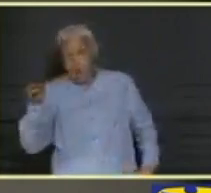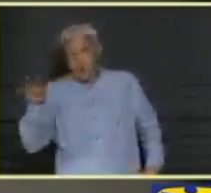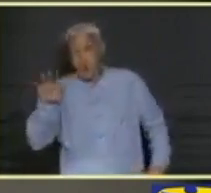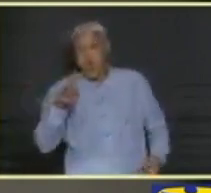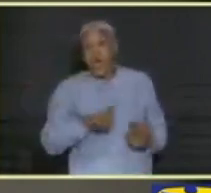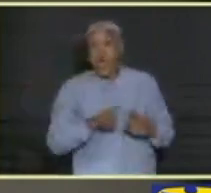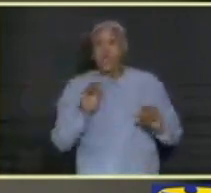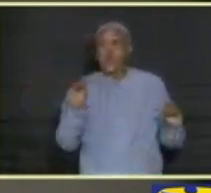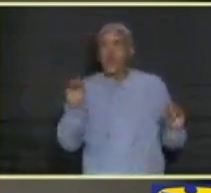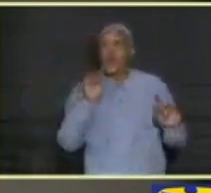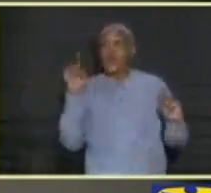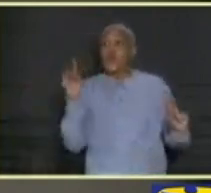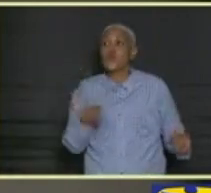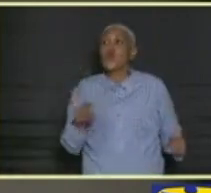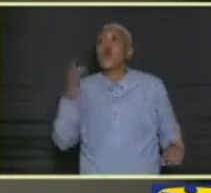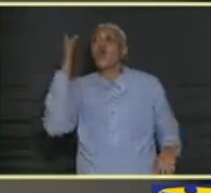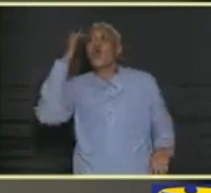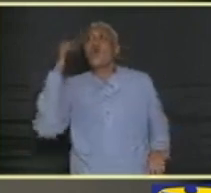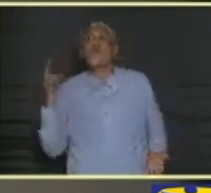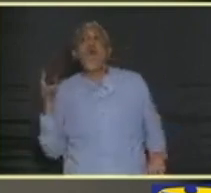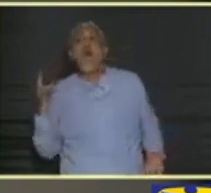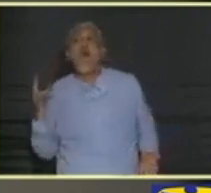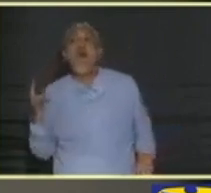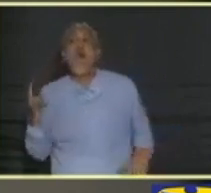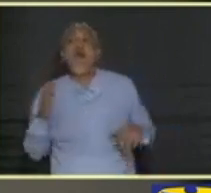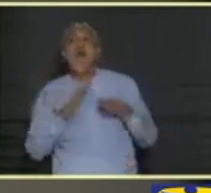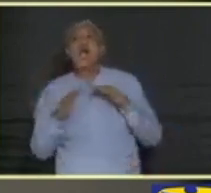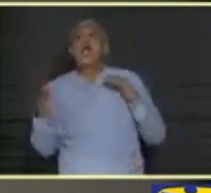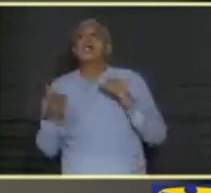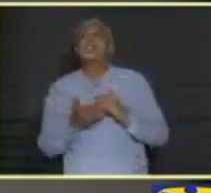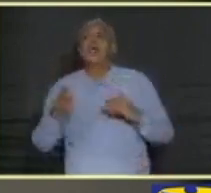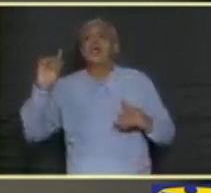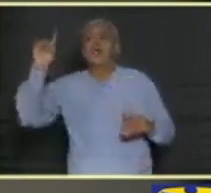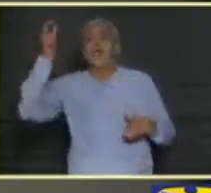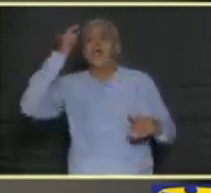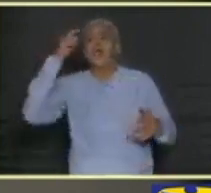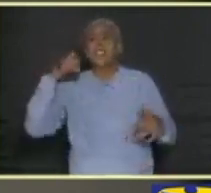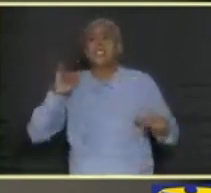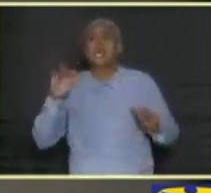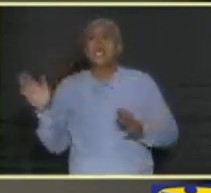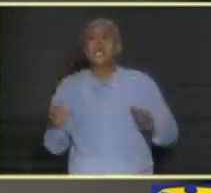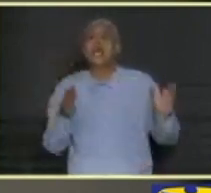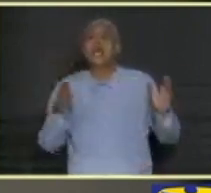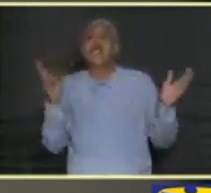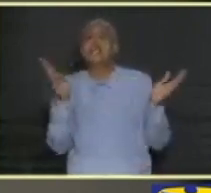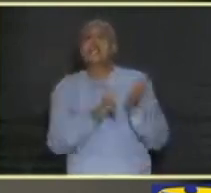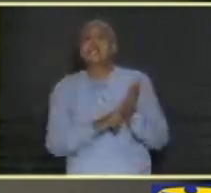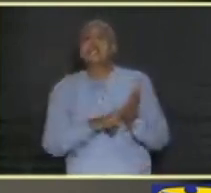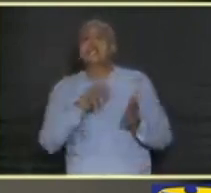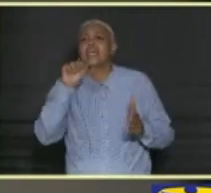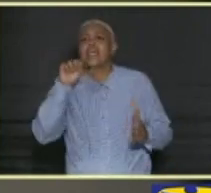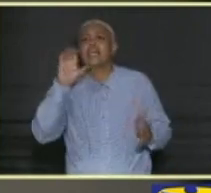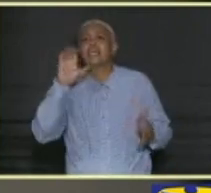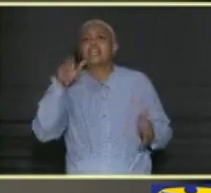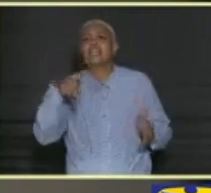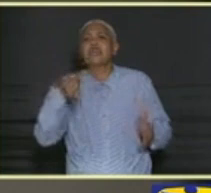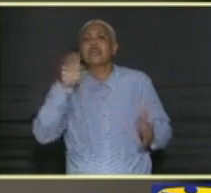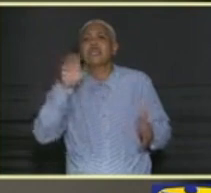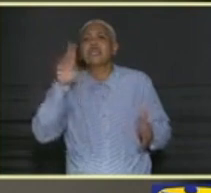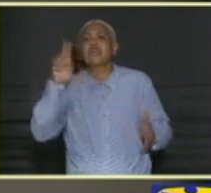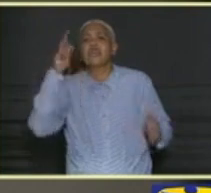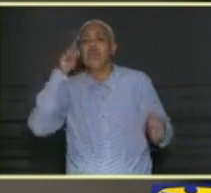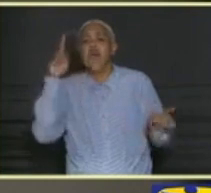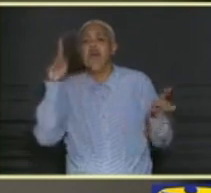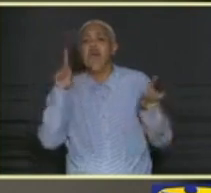and with no response. Why is the Jamaican government still planning to sign the ACP-EU